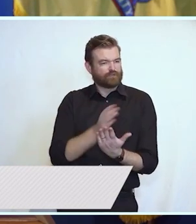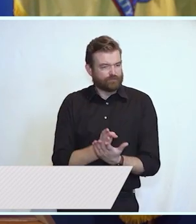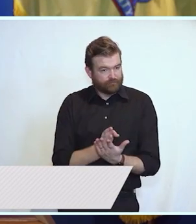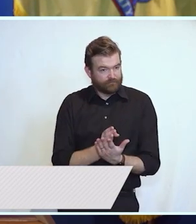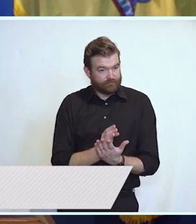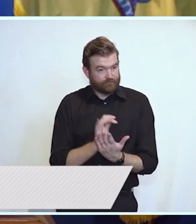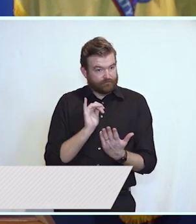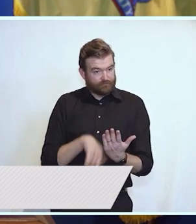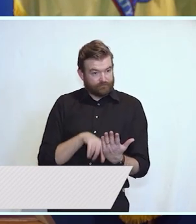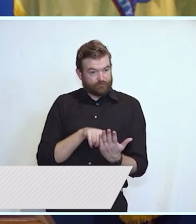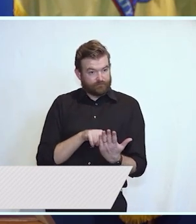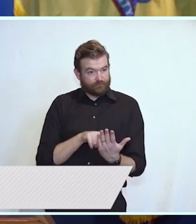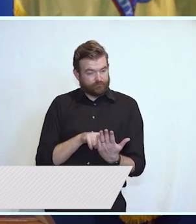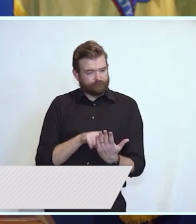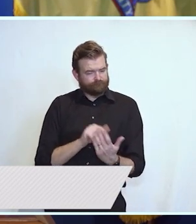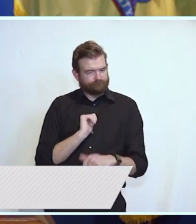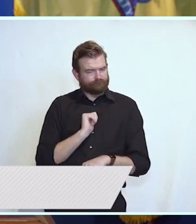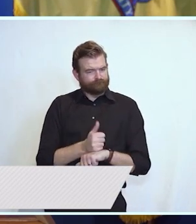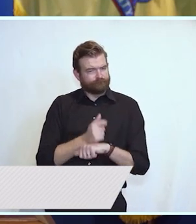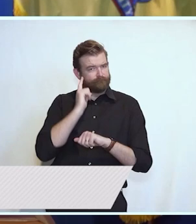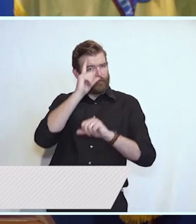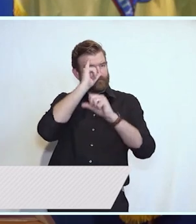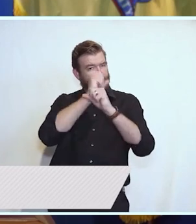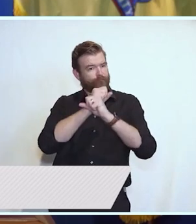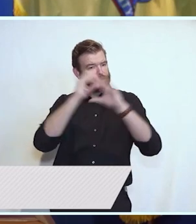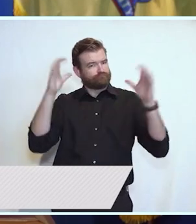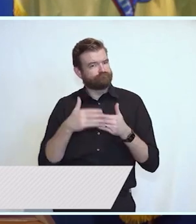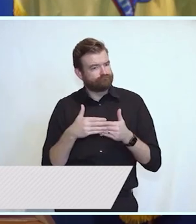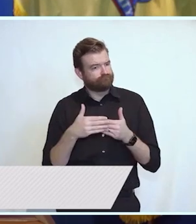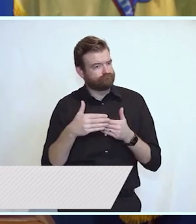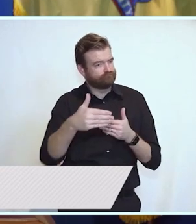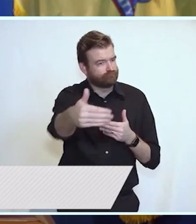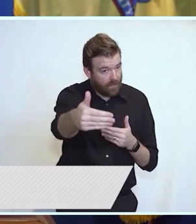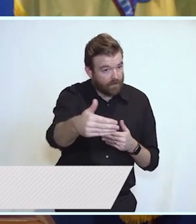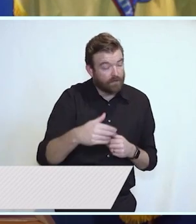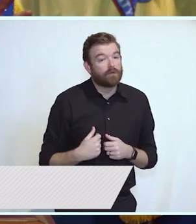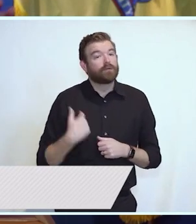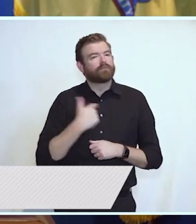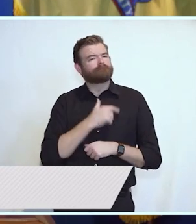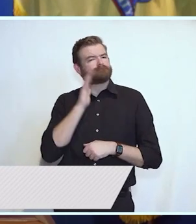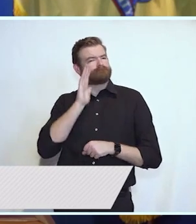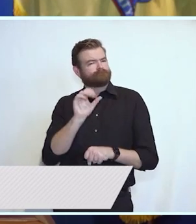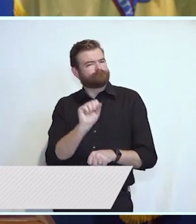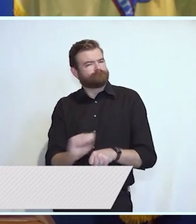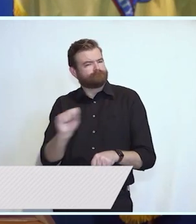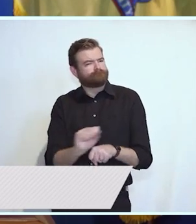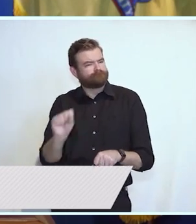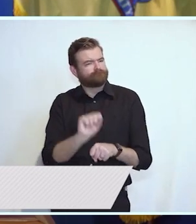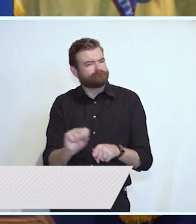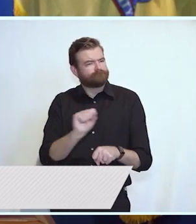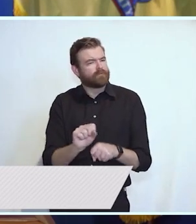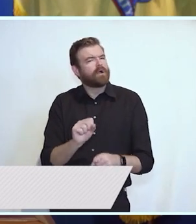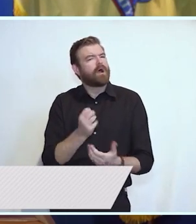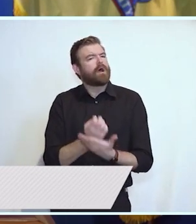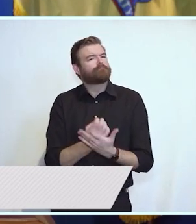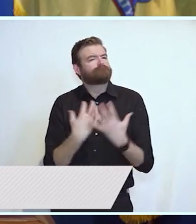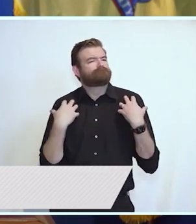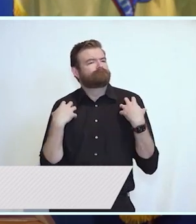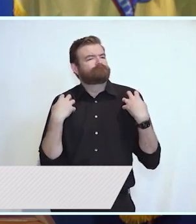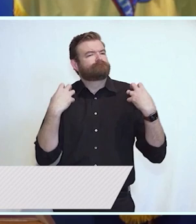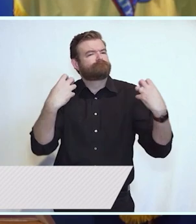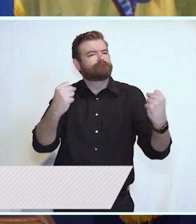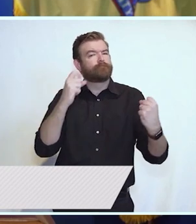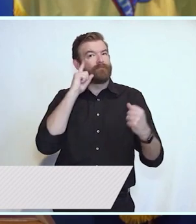into relief but brought to life. We will continue to focus on a broad-based economic recovery that works for everyone